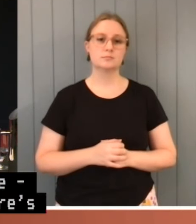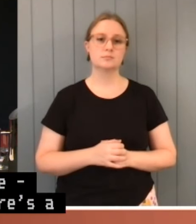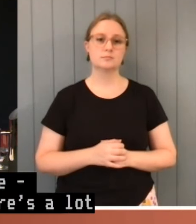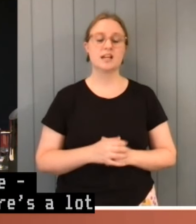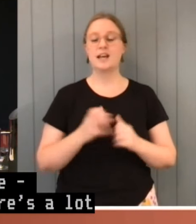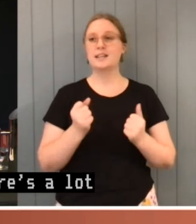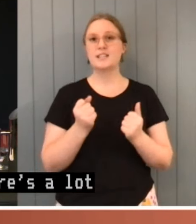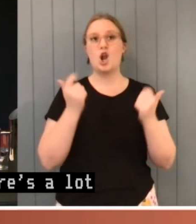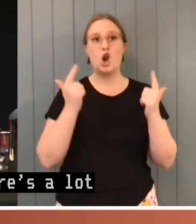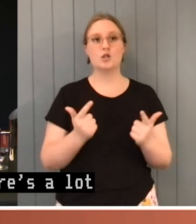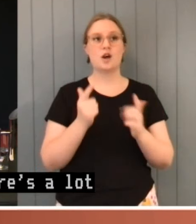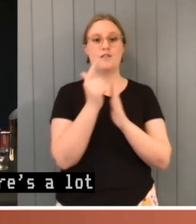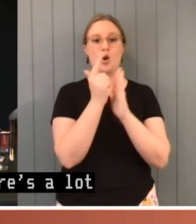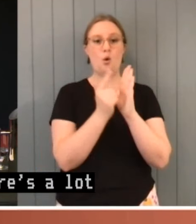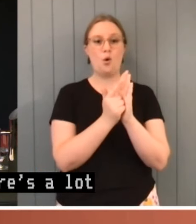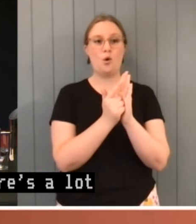uncontroversial.